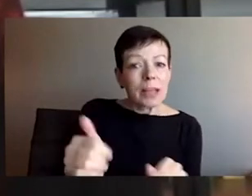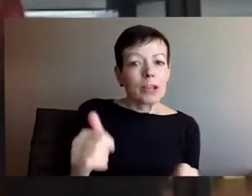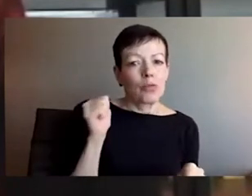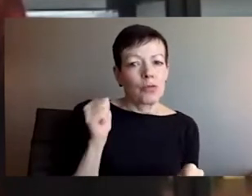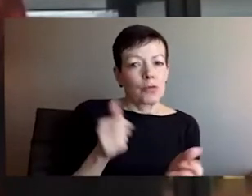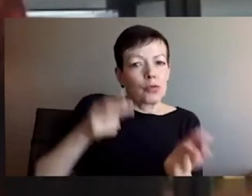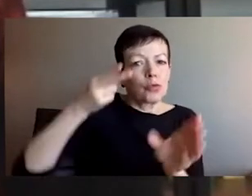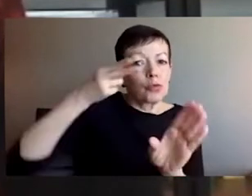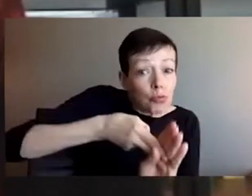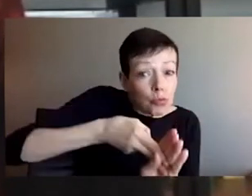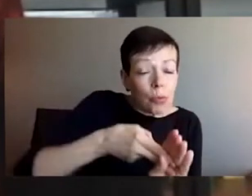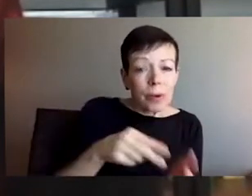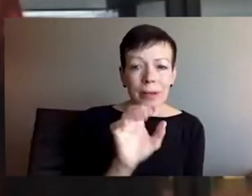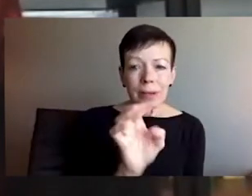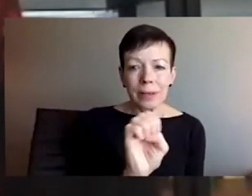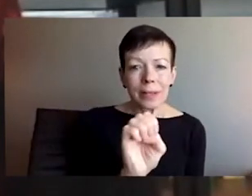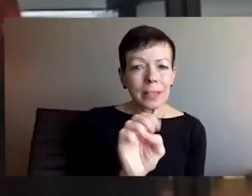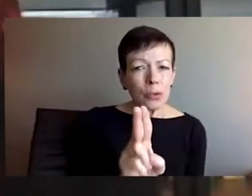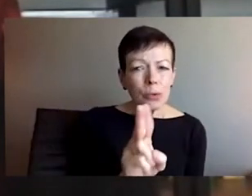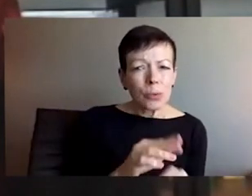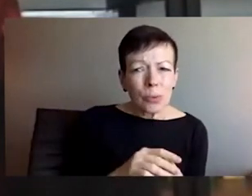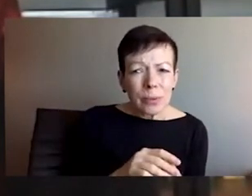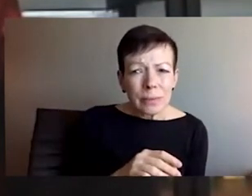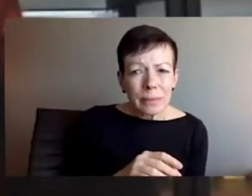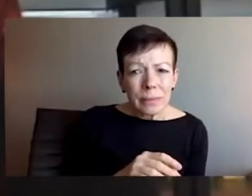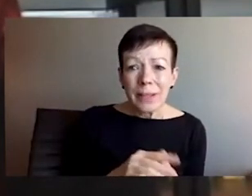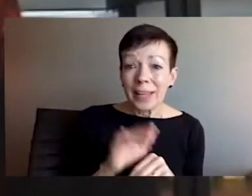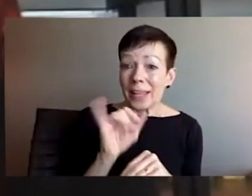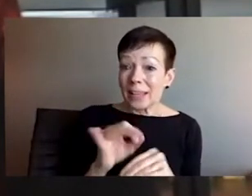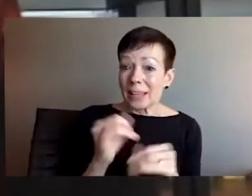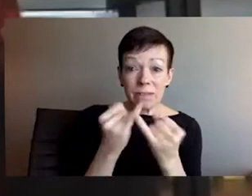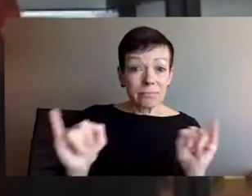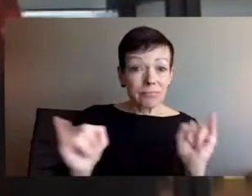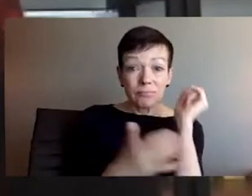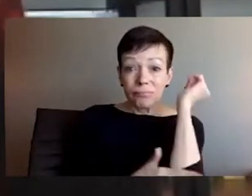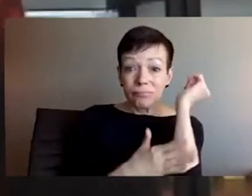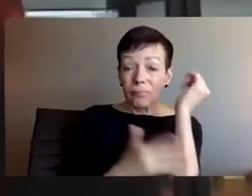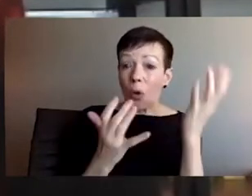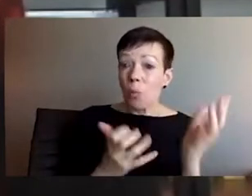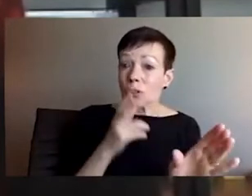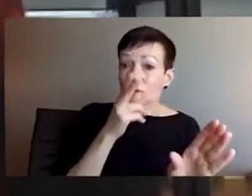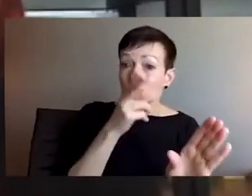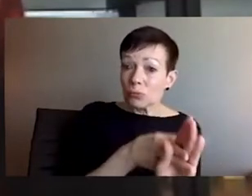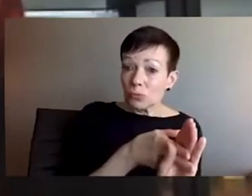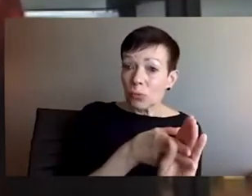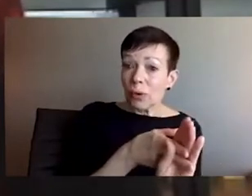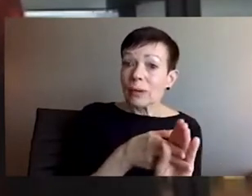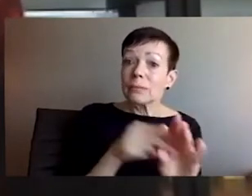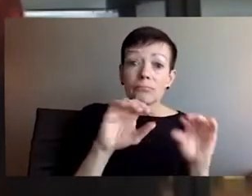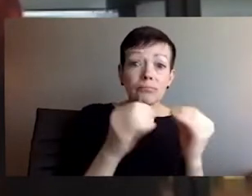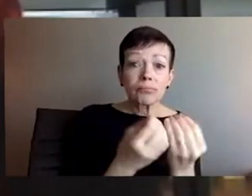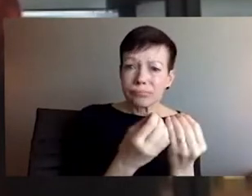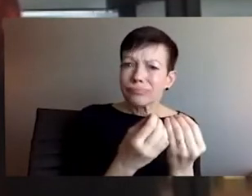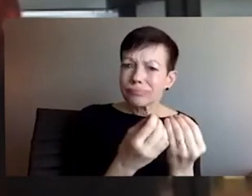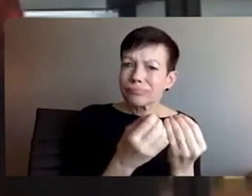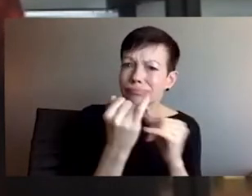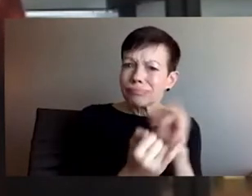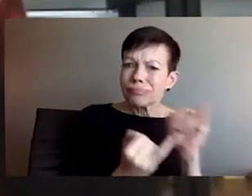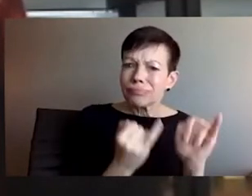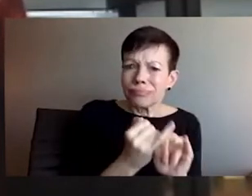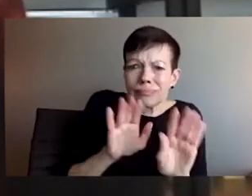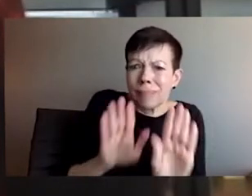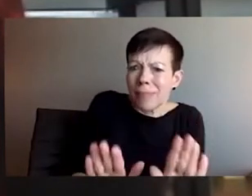Yanukovych's flight to Russia was over a relationship with the European Union, not a relationship with NATO, um, and